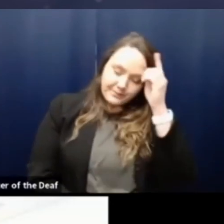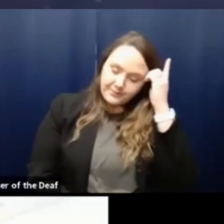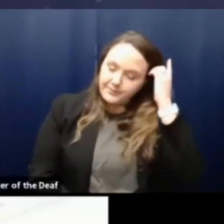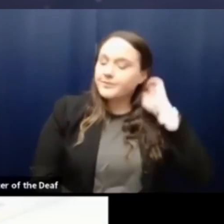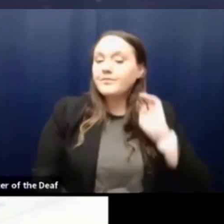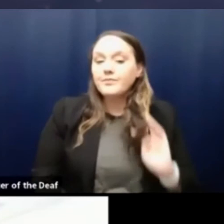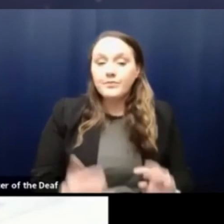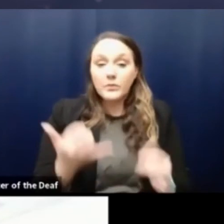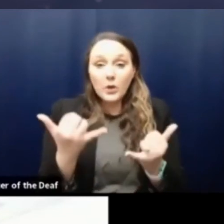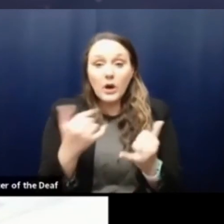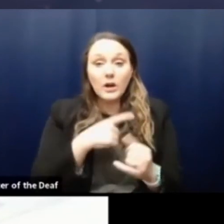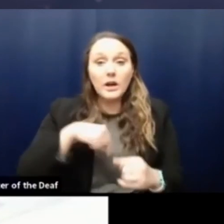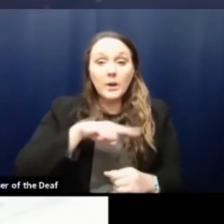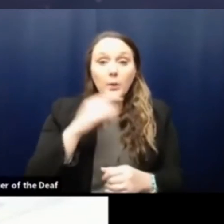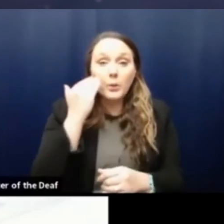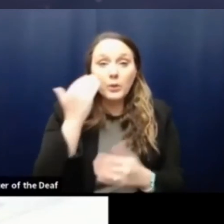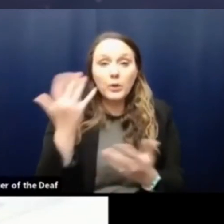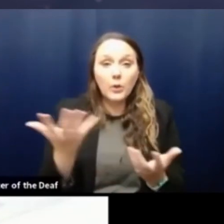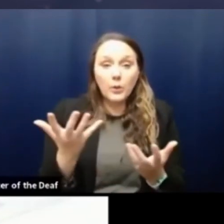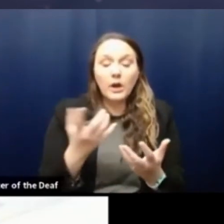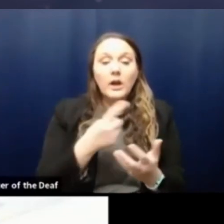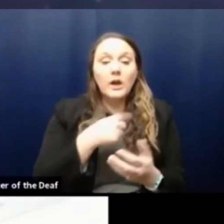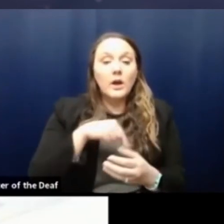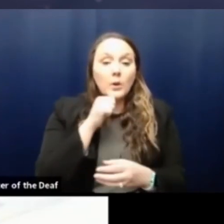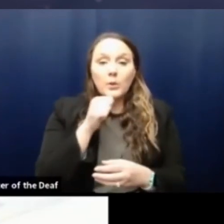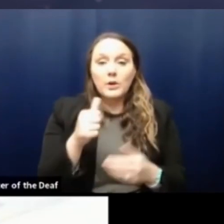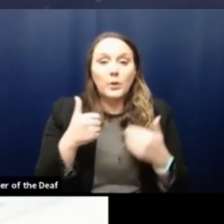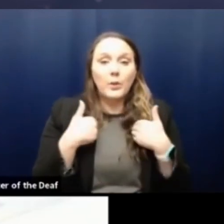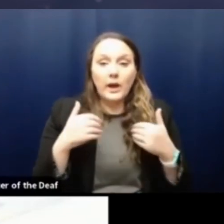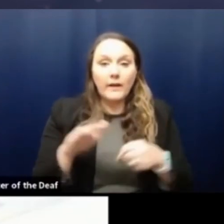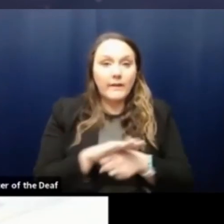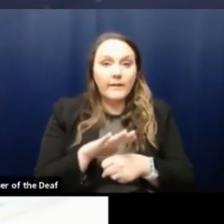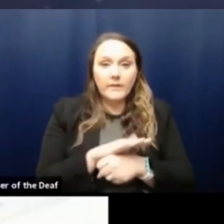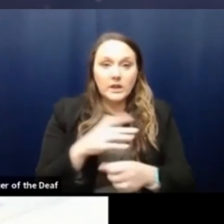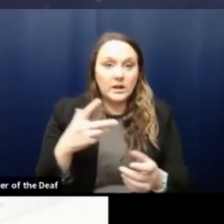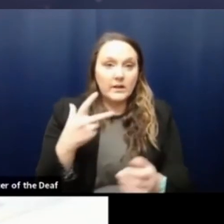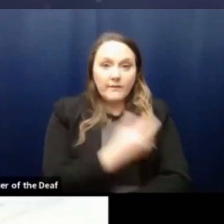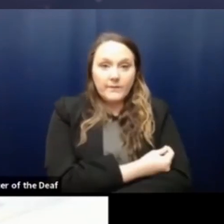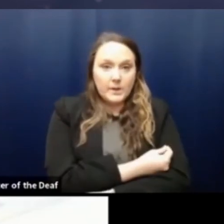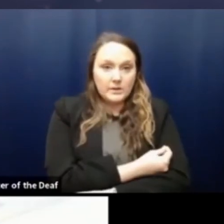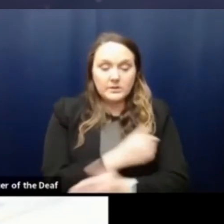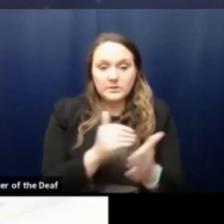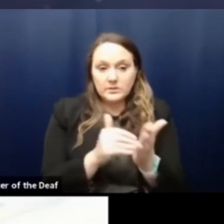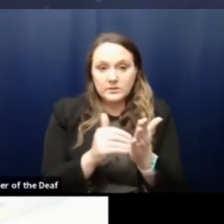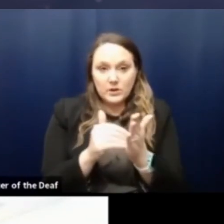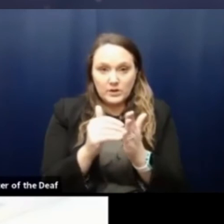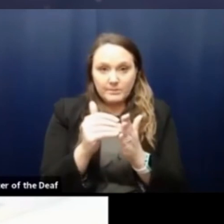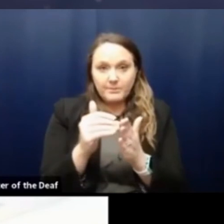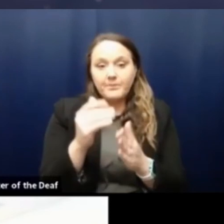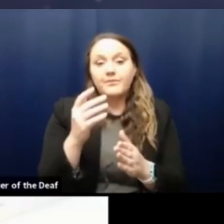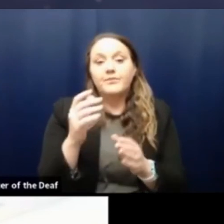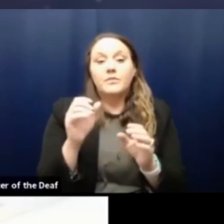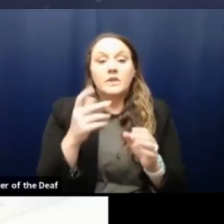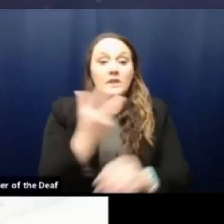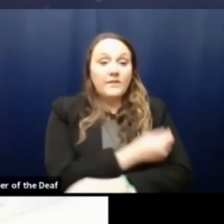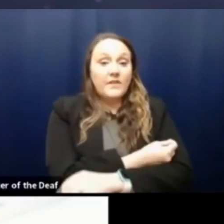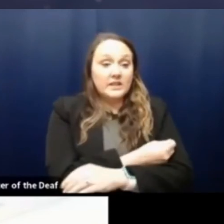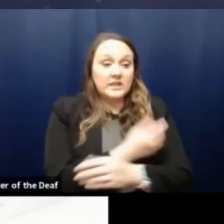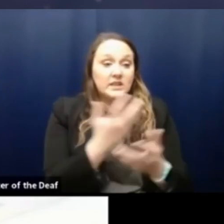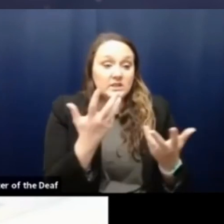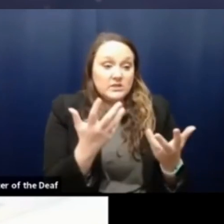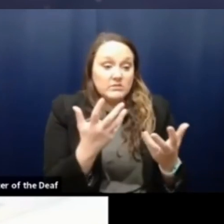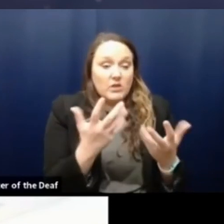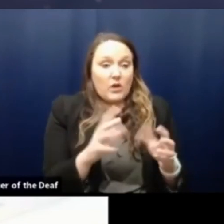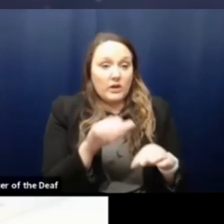now, what we know is that, um, we are not getting enough vaccine on a regular basis to be able to vaccinate the existing risk groups,